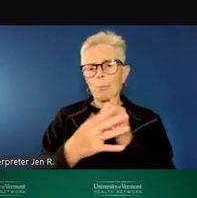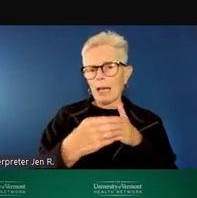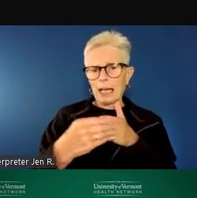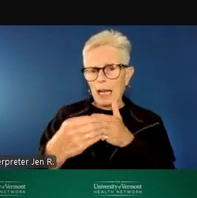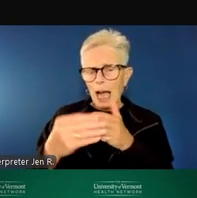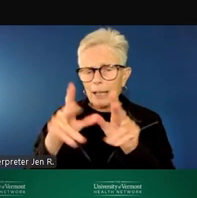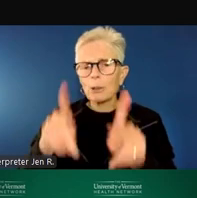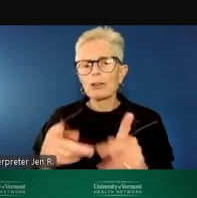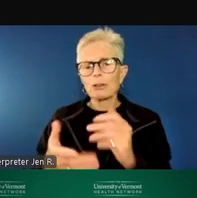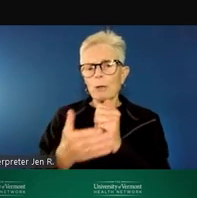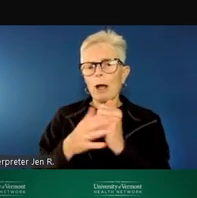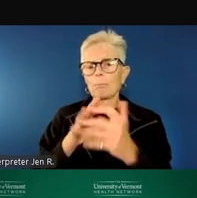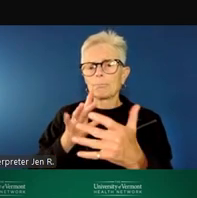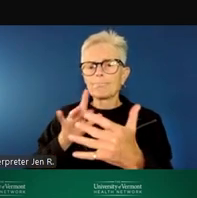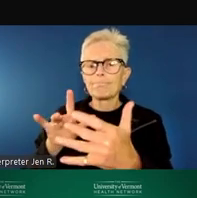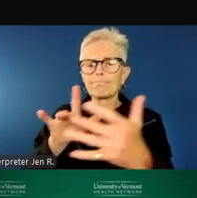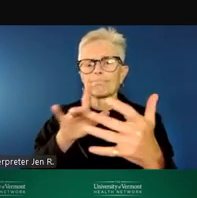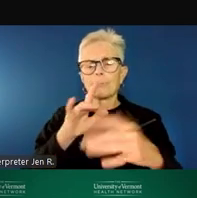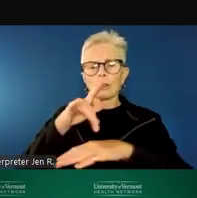environment.